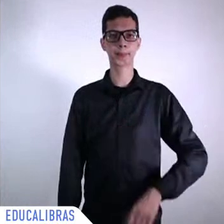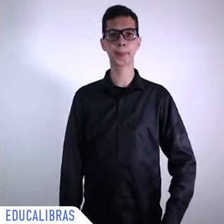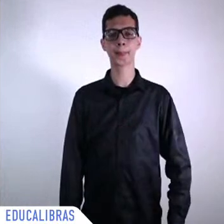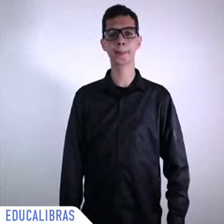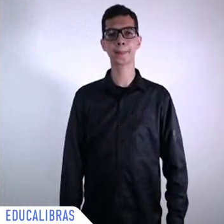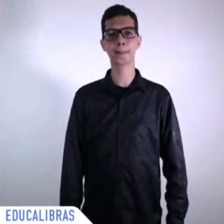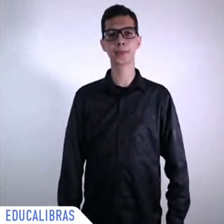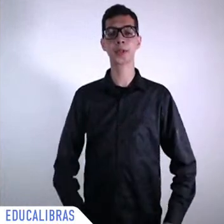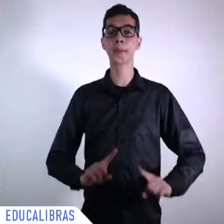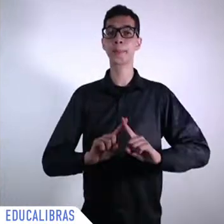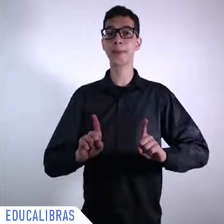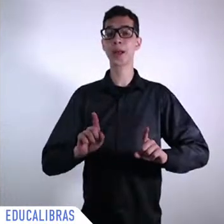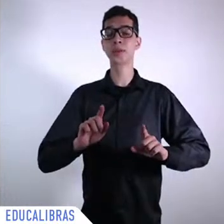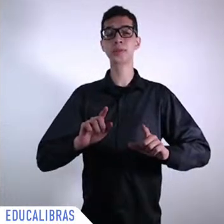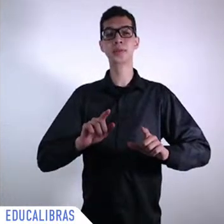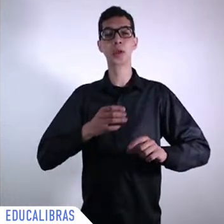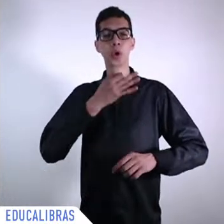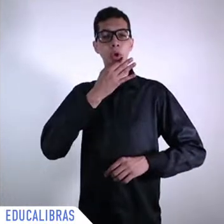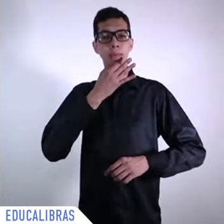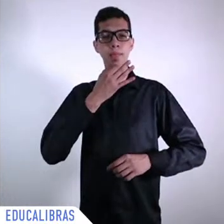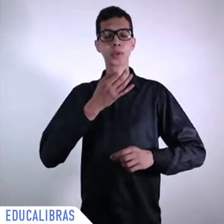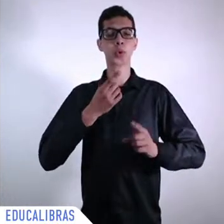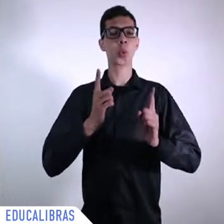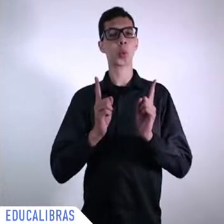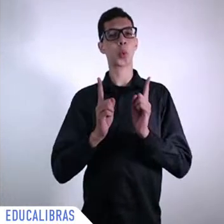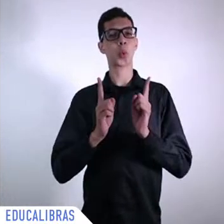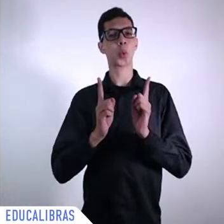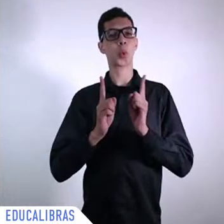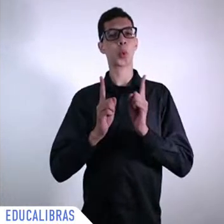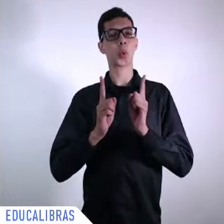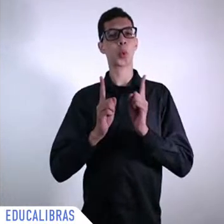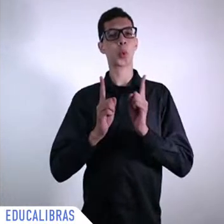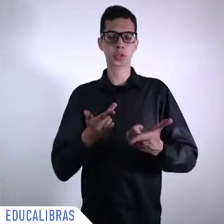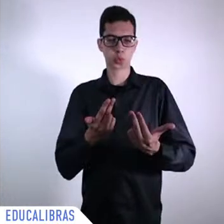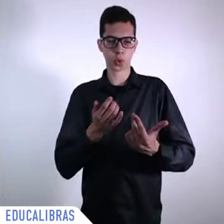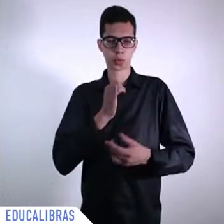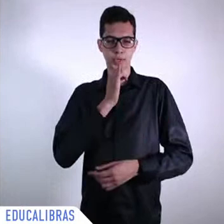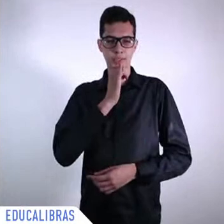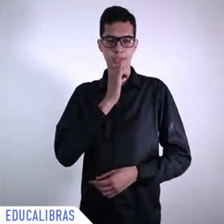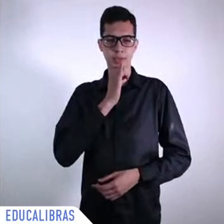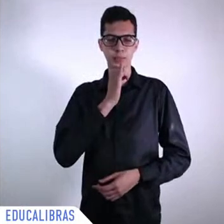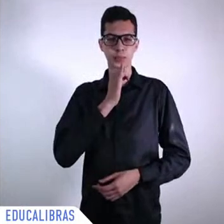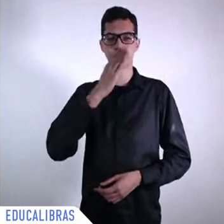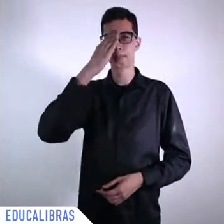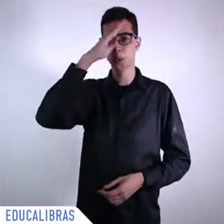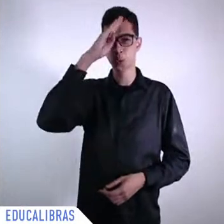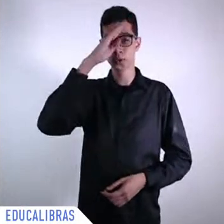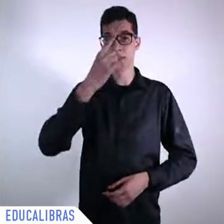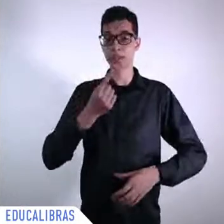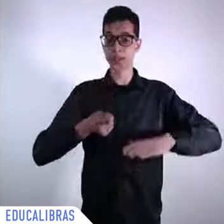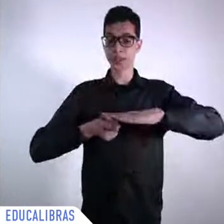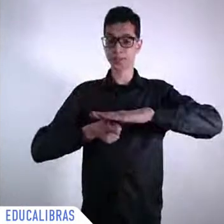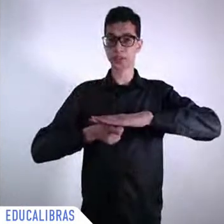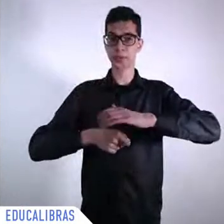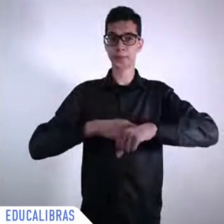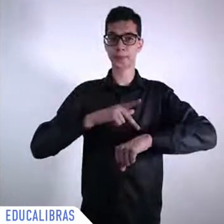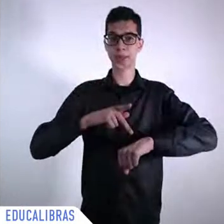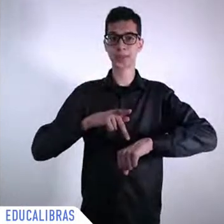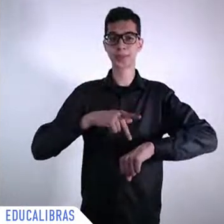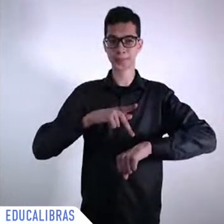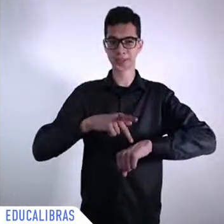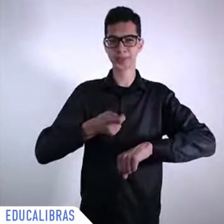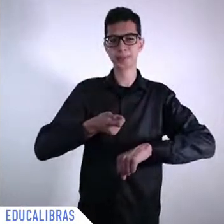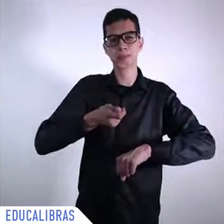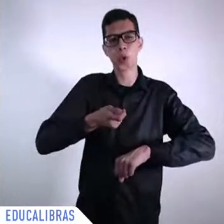in Brazil is it possible to overcome inequalities in a more protectionist world so those are very interesting questions